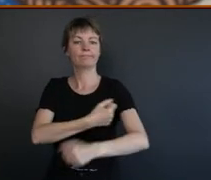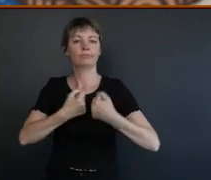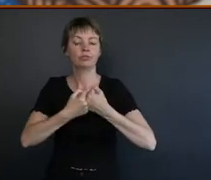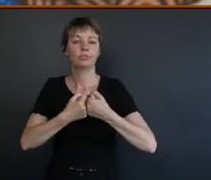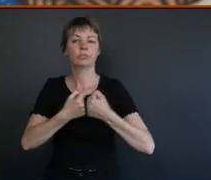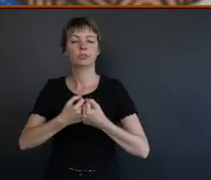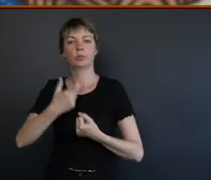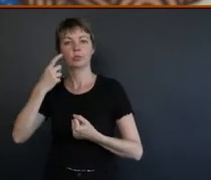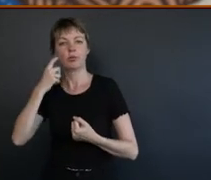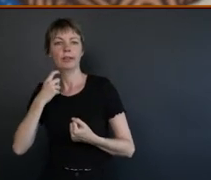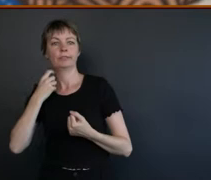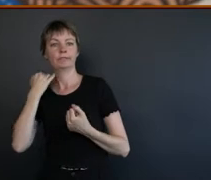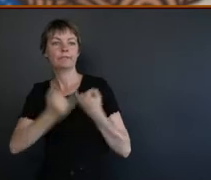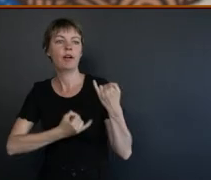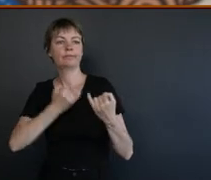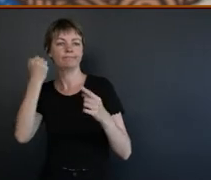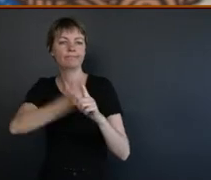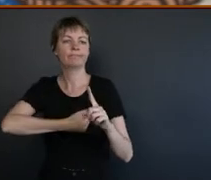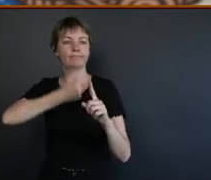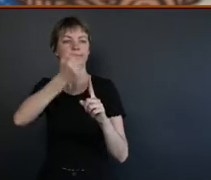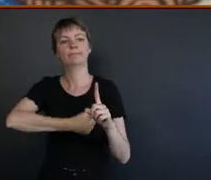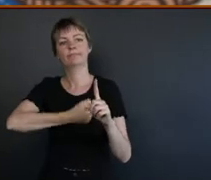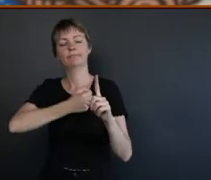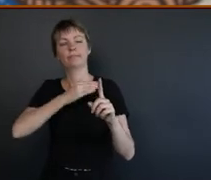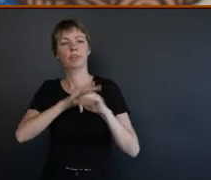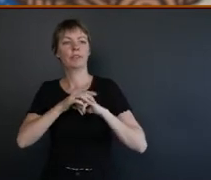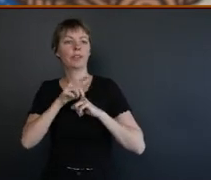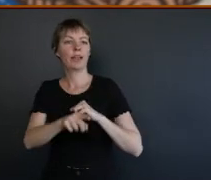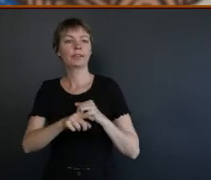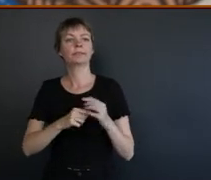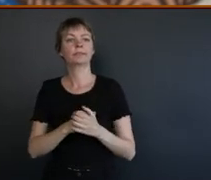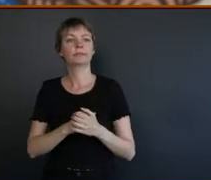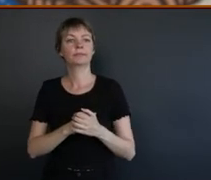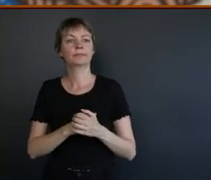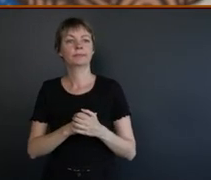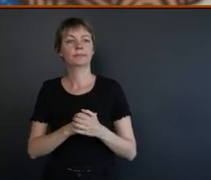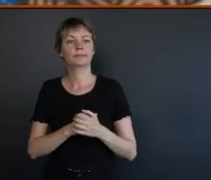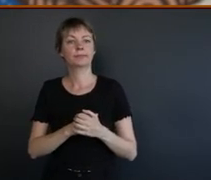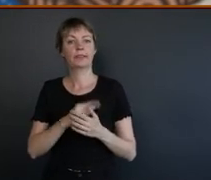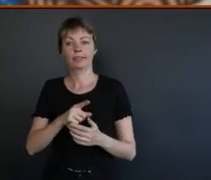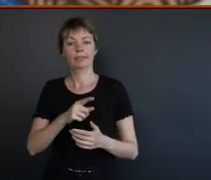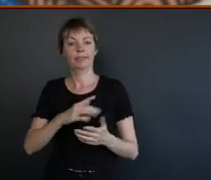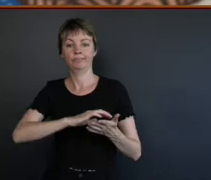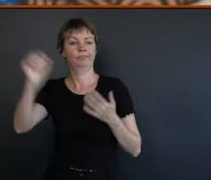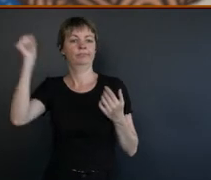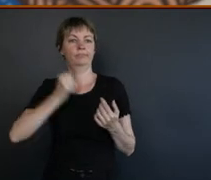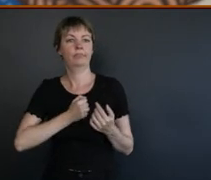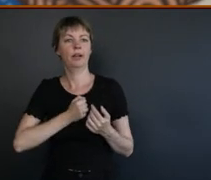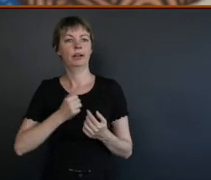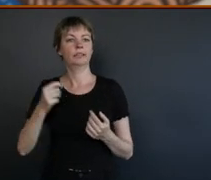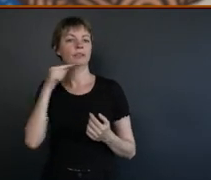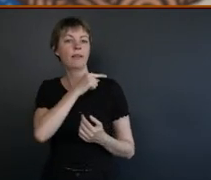fight those hurdles through that for justice. Point not at every issue where they took my son's life.